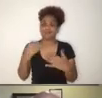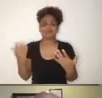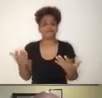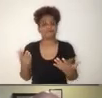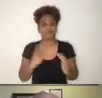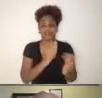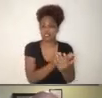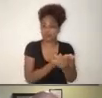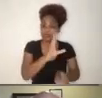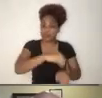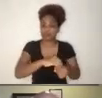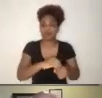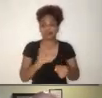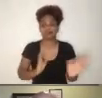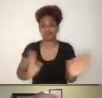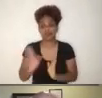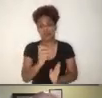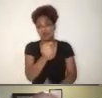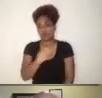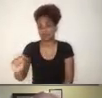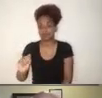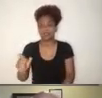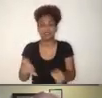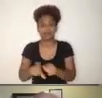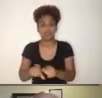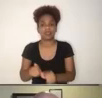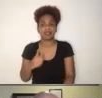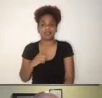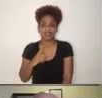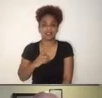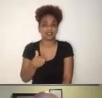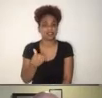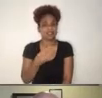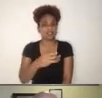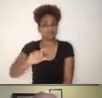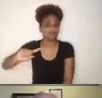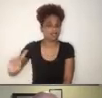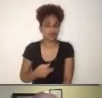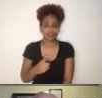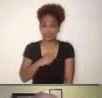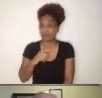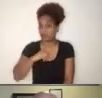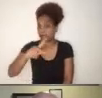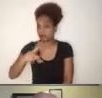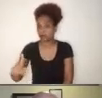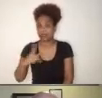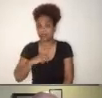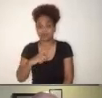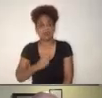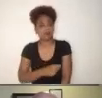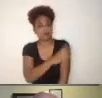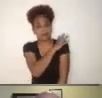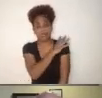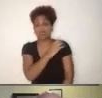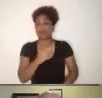63 million primary and secondary school teachers. Never in history we have said something like